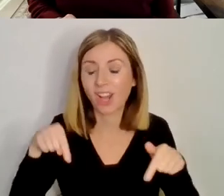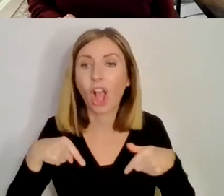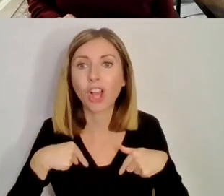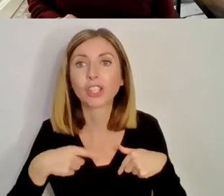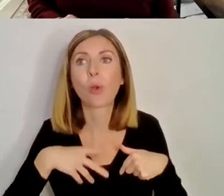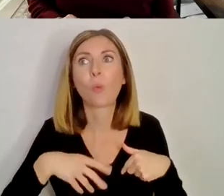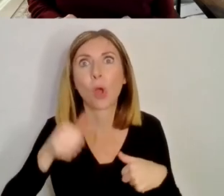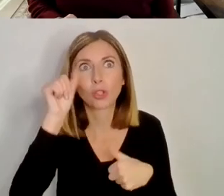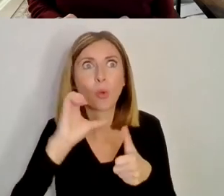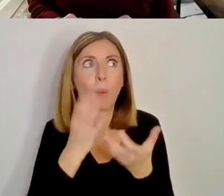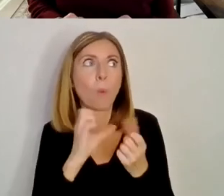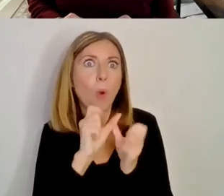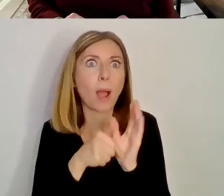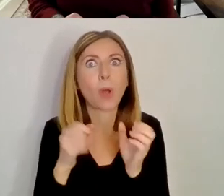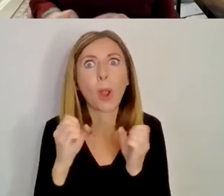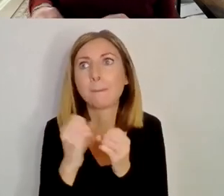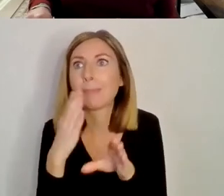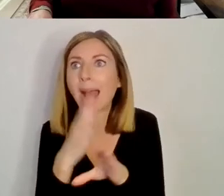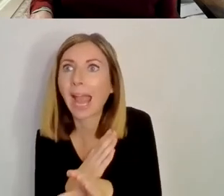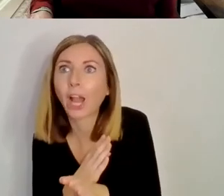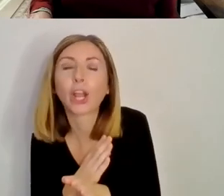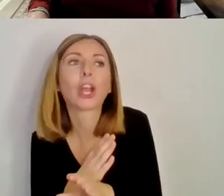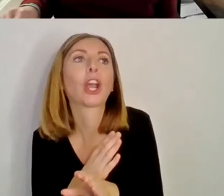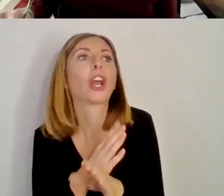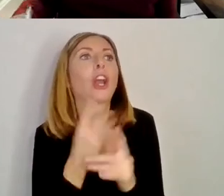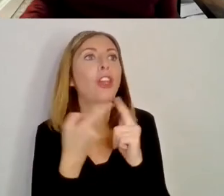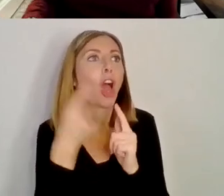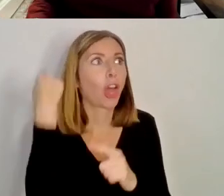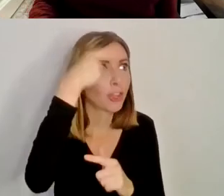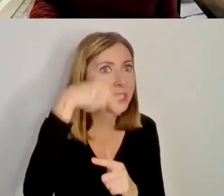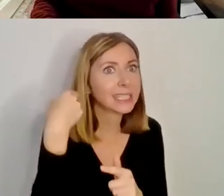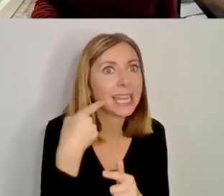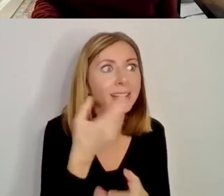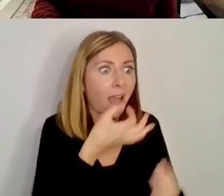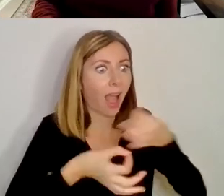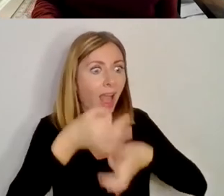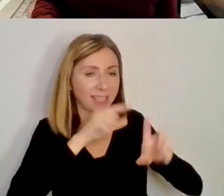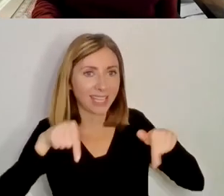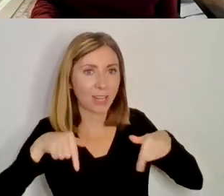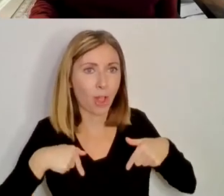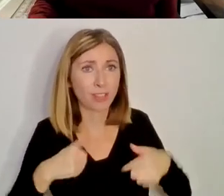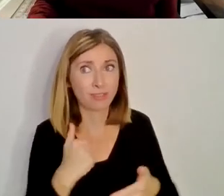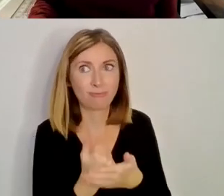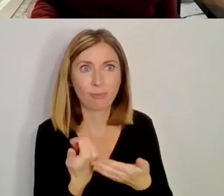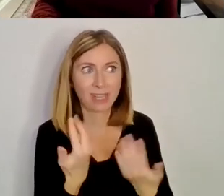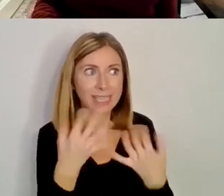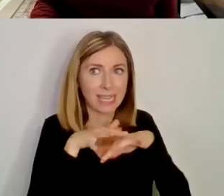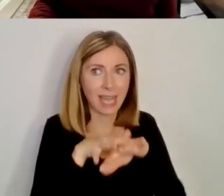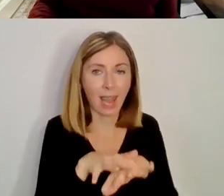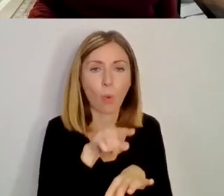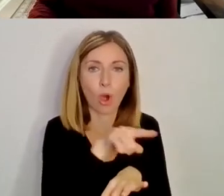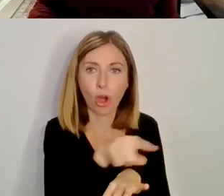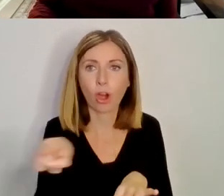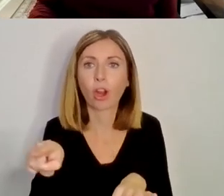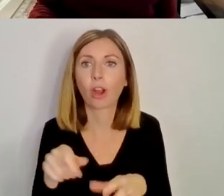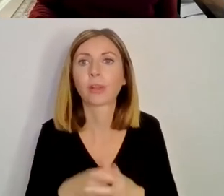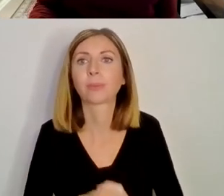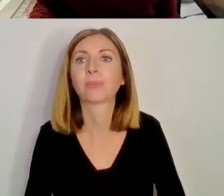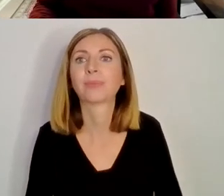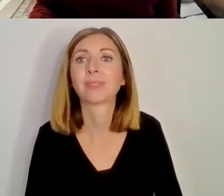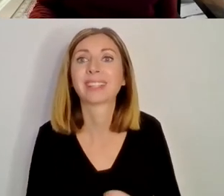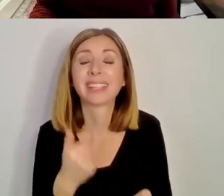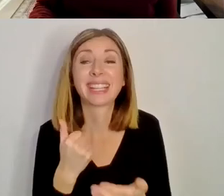to learn more about Fanger Abbey, about the other saints. Um, and we're lucky because there's such a great network of those. And it is completely inter